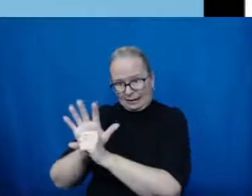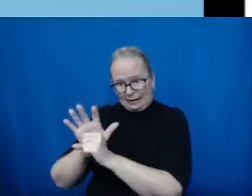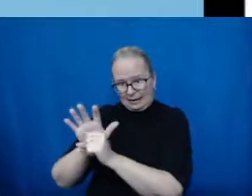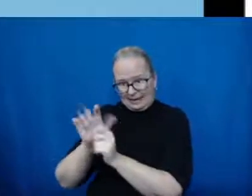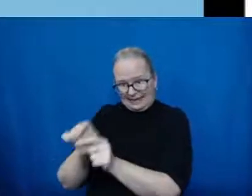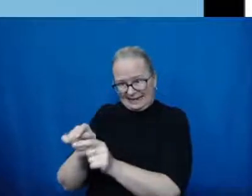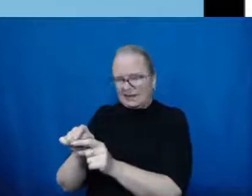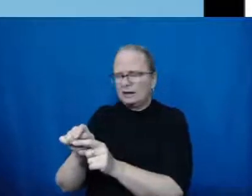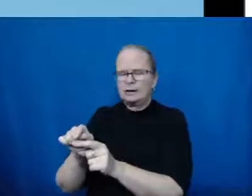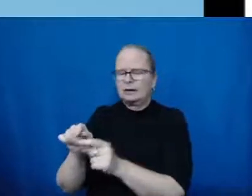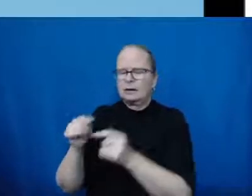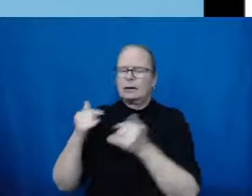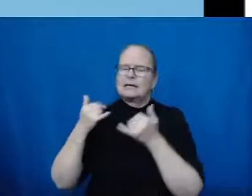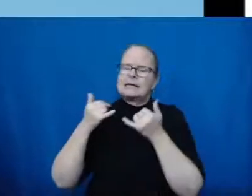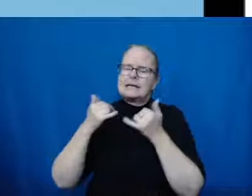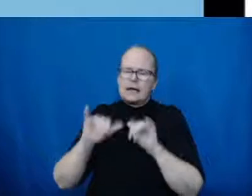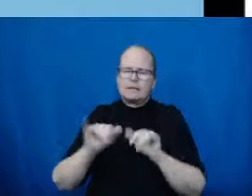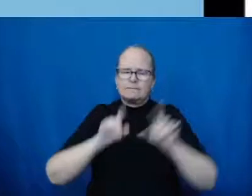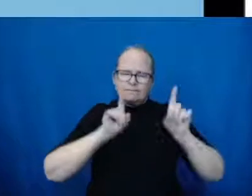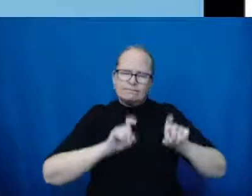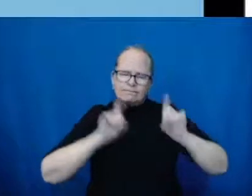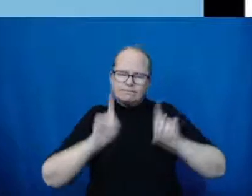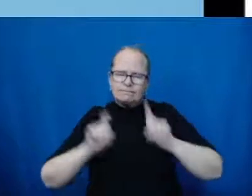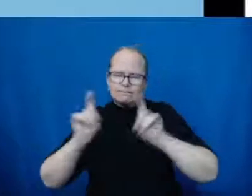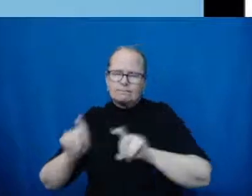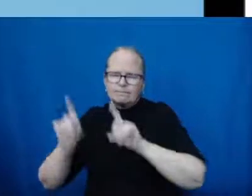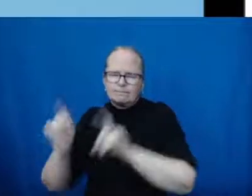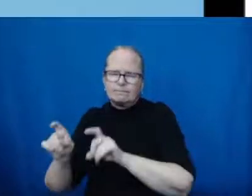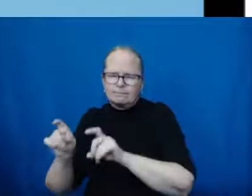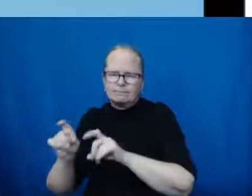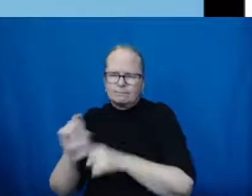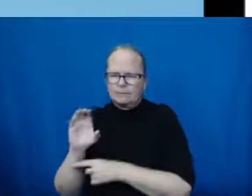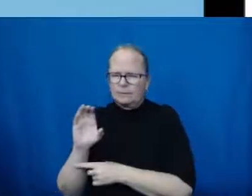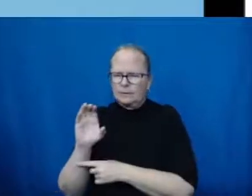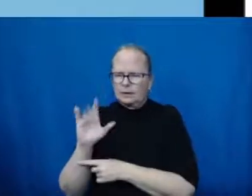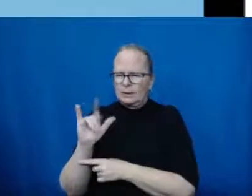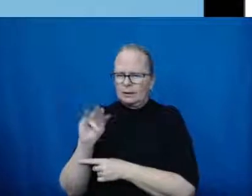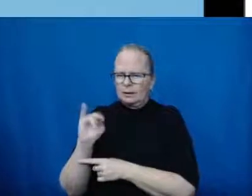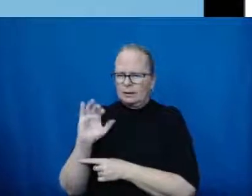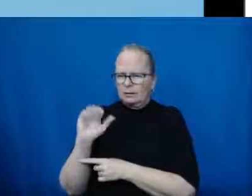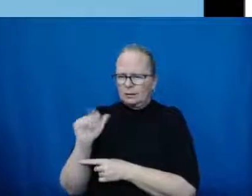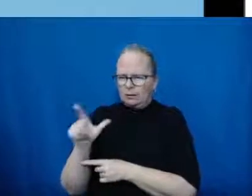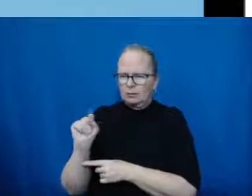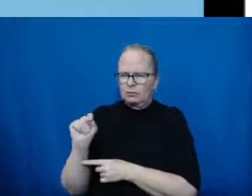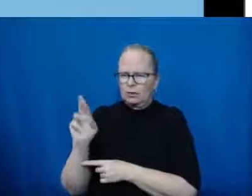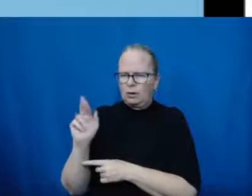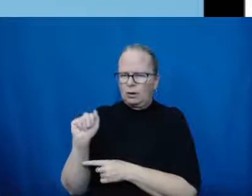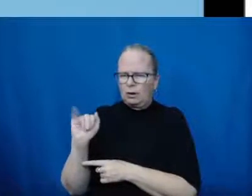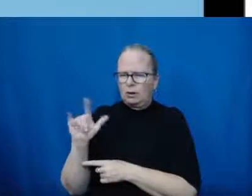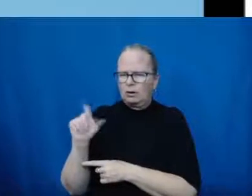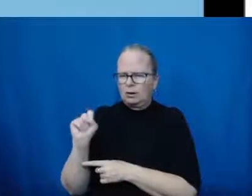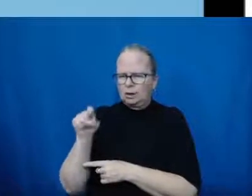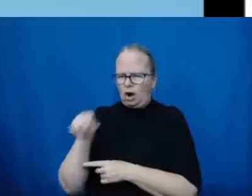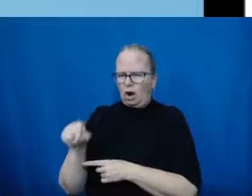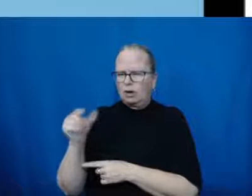today there are 79 clinical trials on ivermectin and COVID-19. So we should have more data forthcoming. Next slide, please.